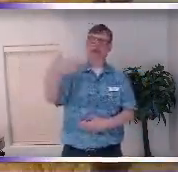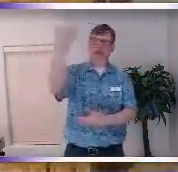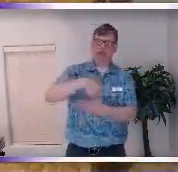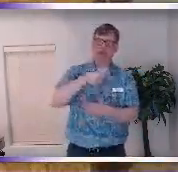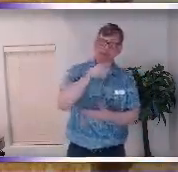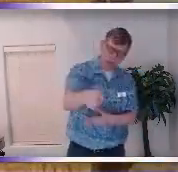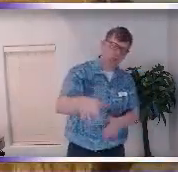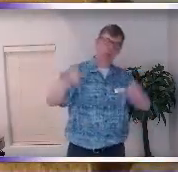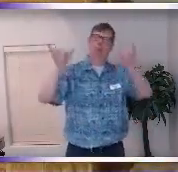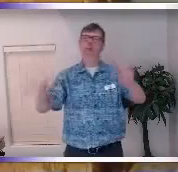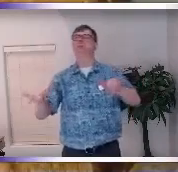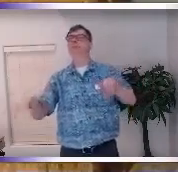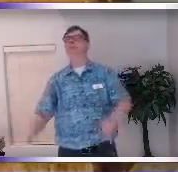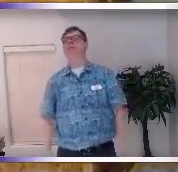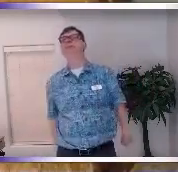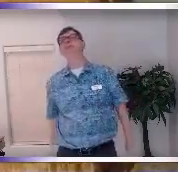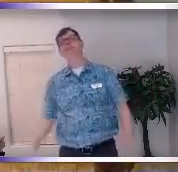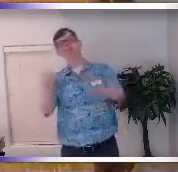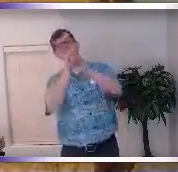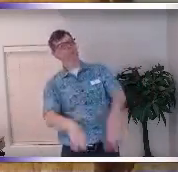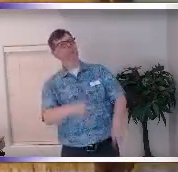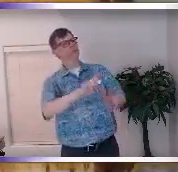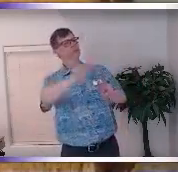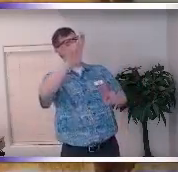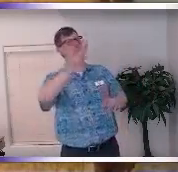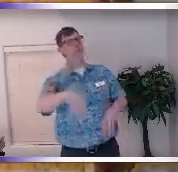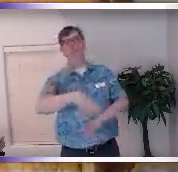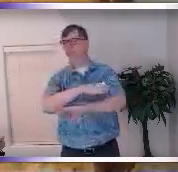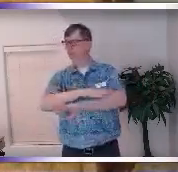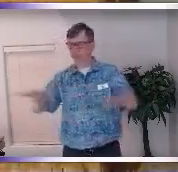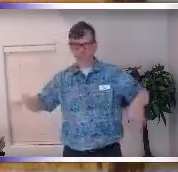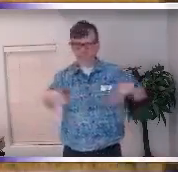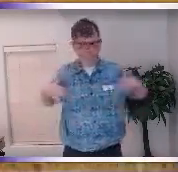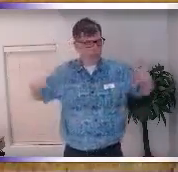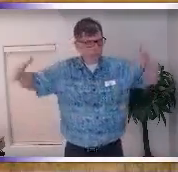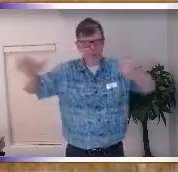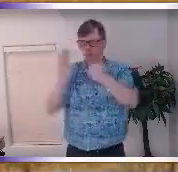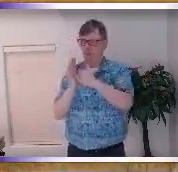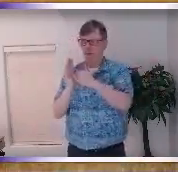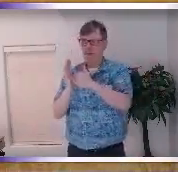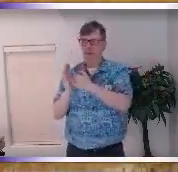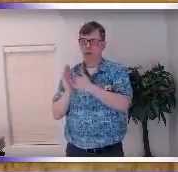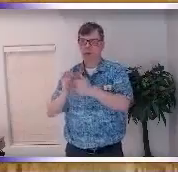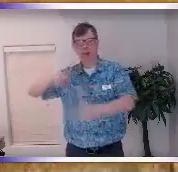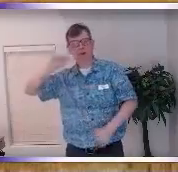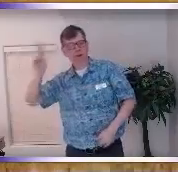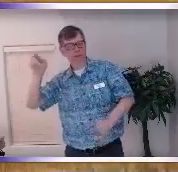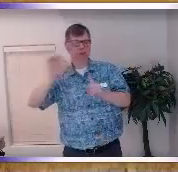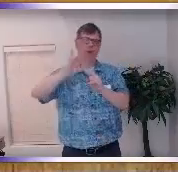same and if you miss the mark don't worry about it you'll get another chance